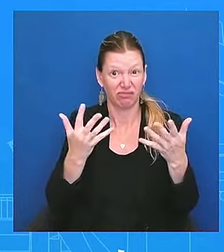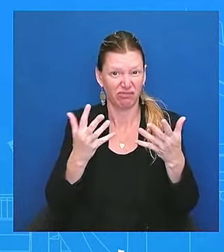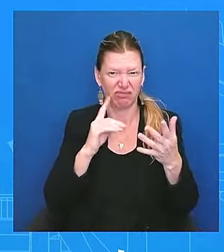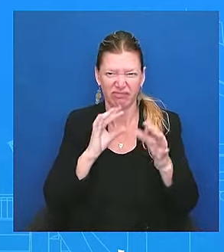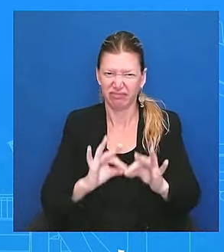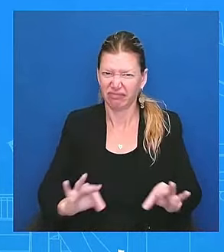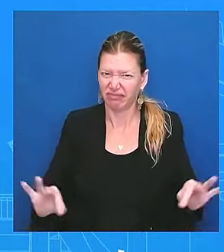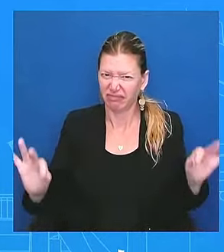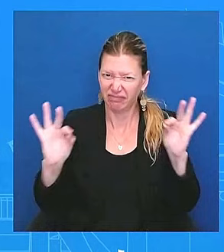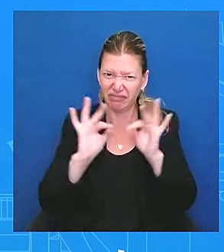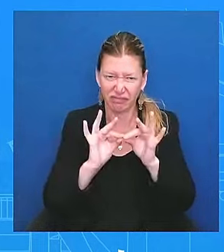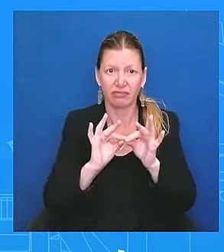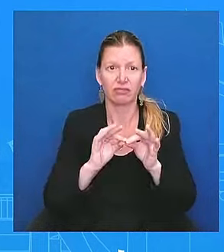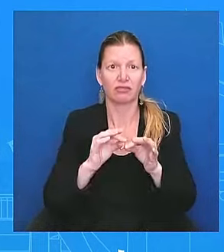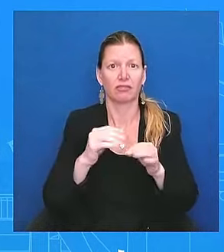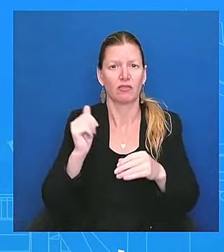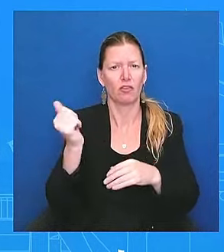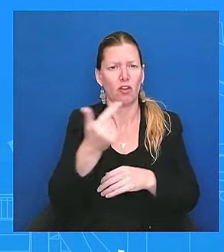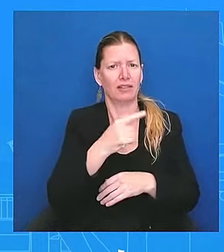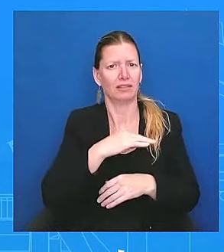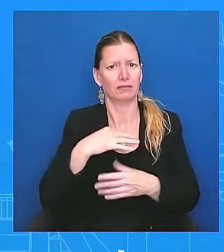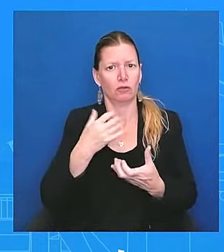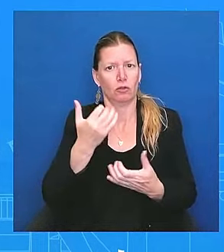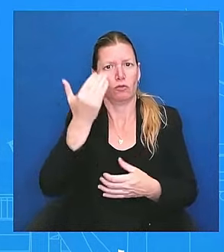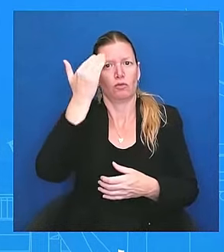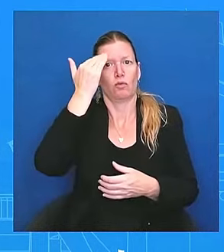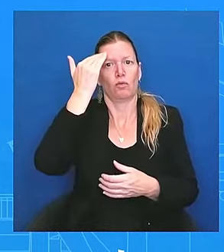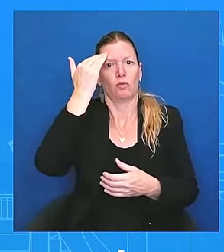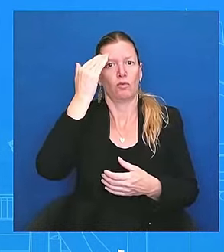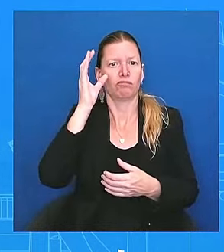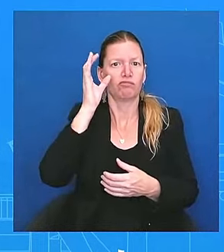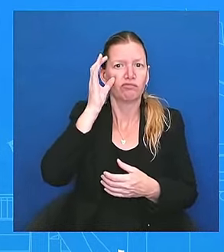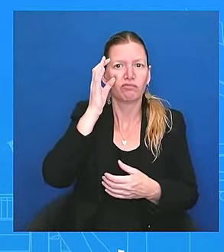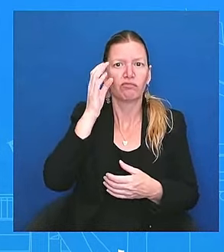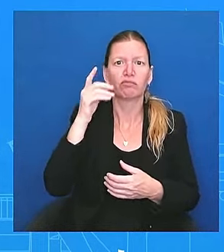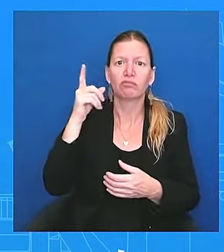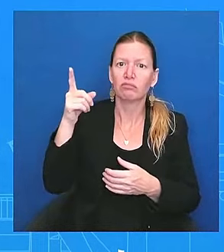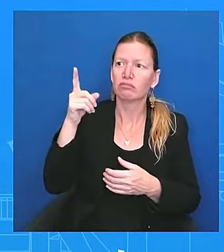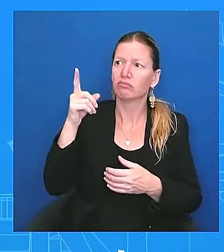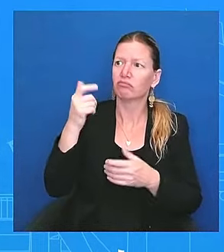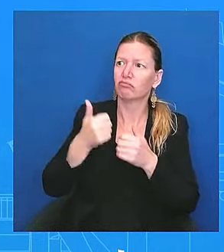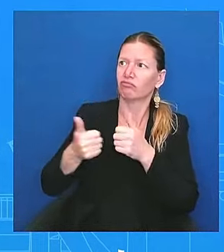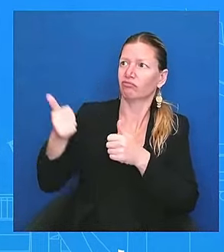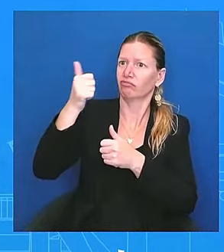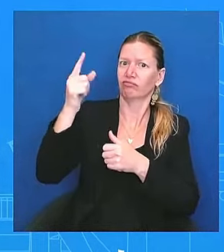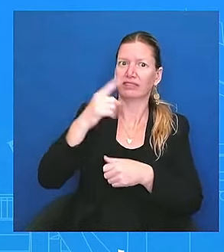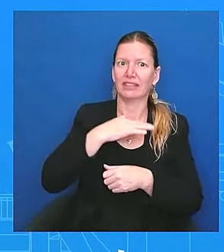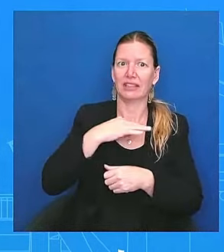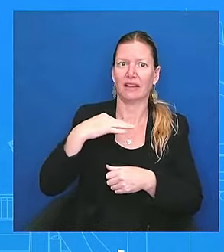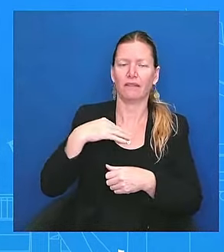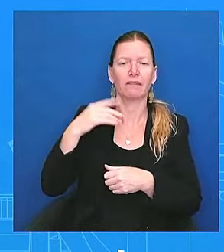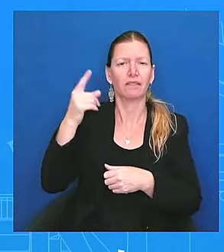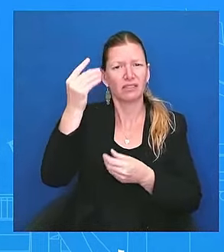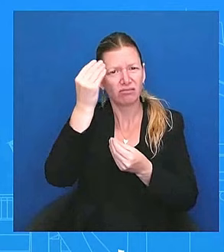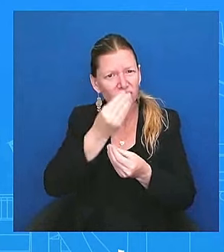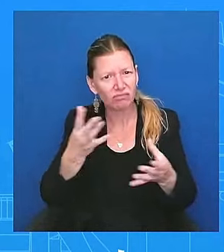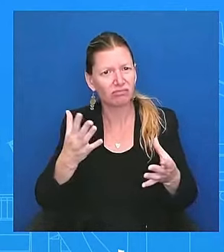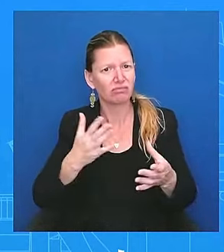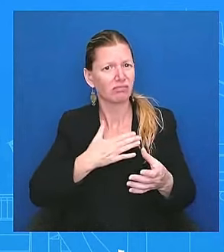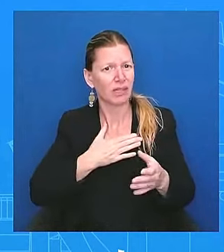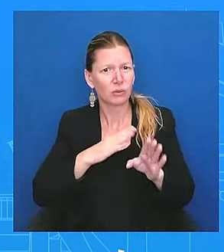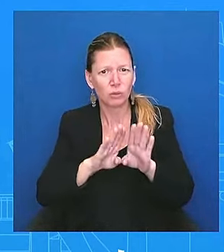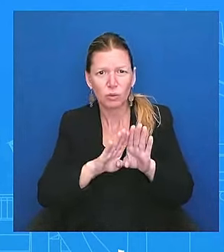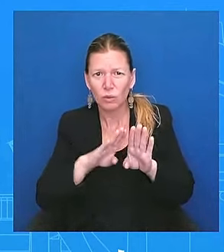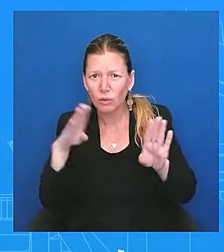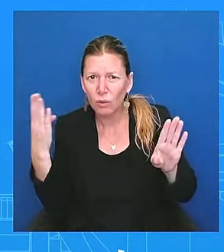of staff door is open and is open to hearing directly from them, any questions or any concerns. And, you know,